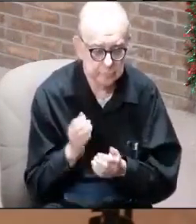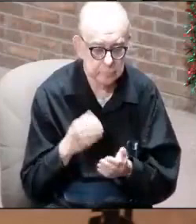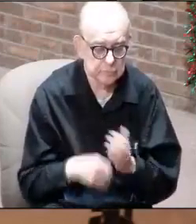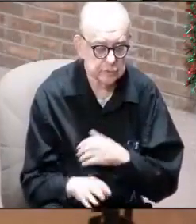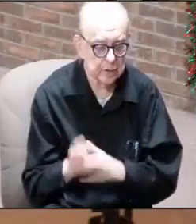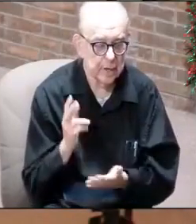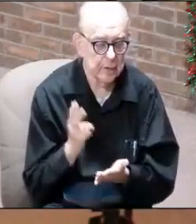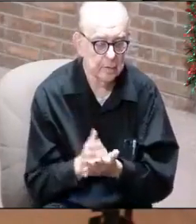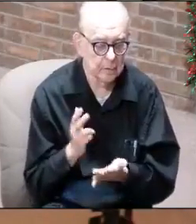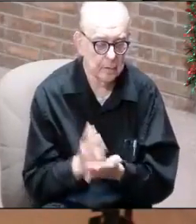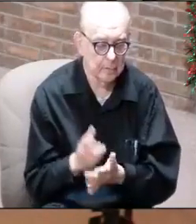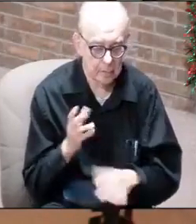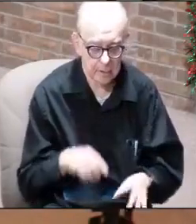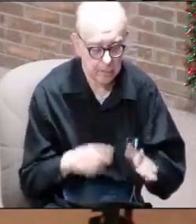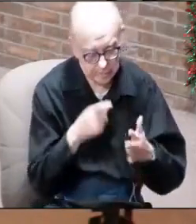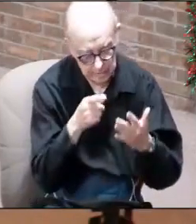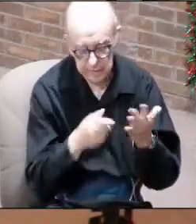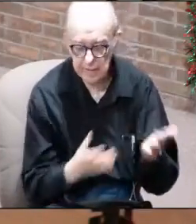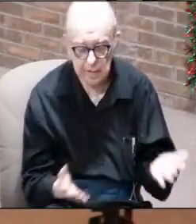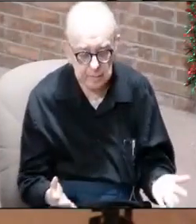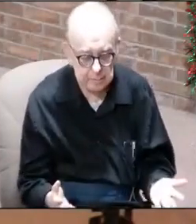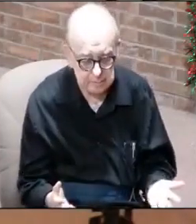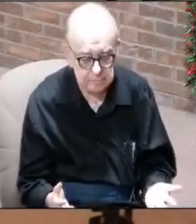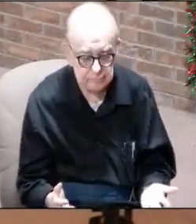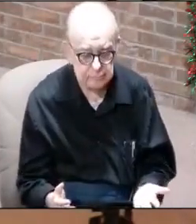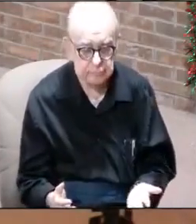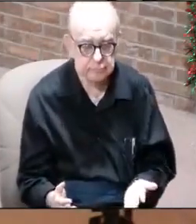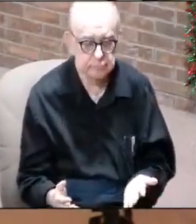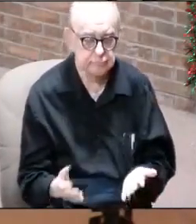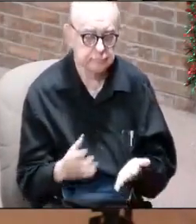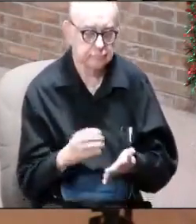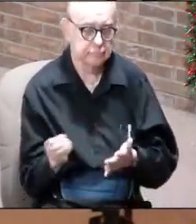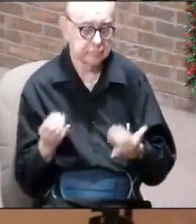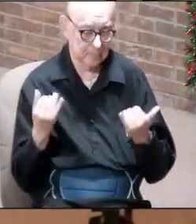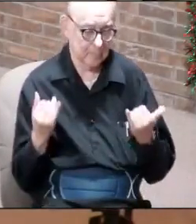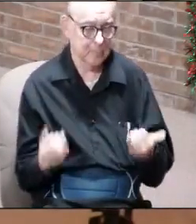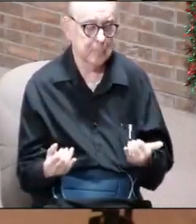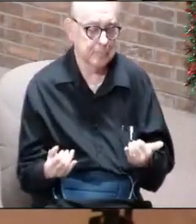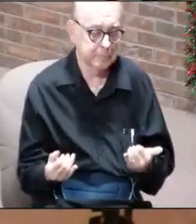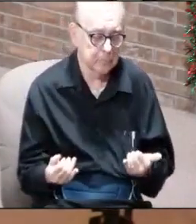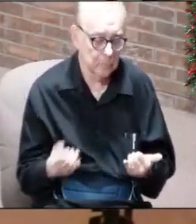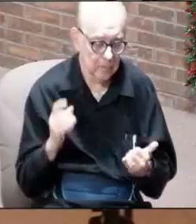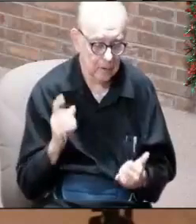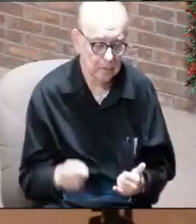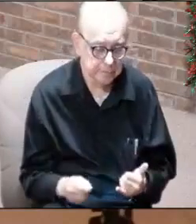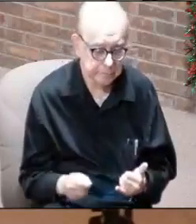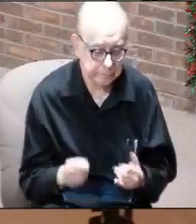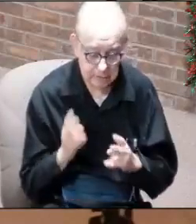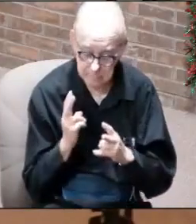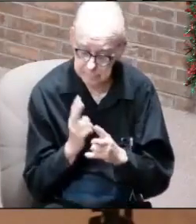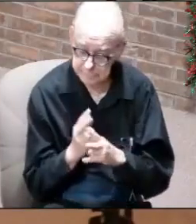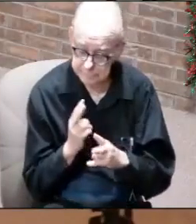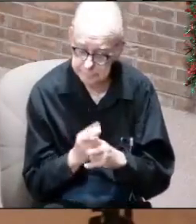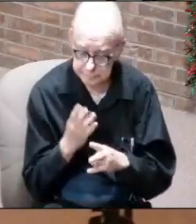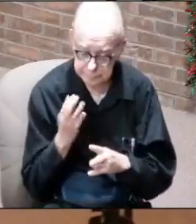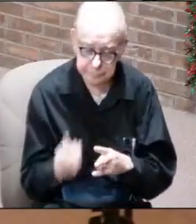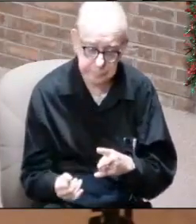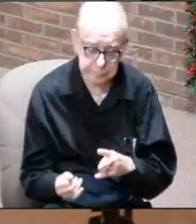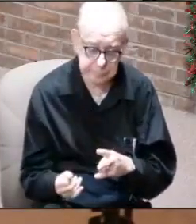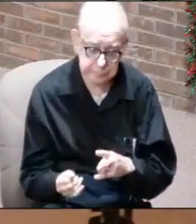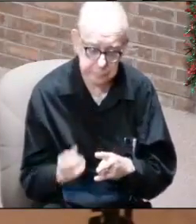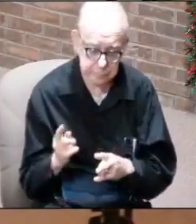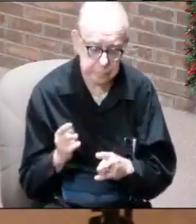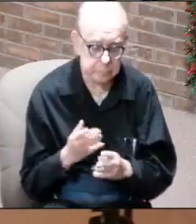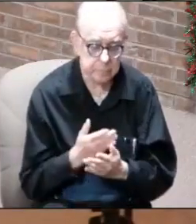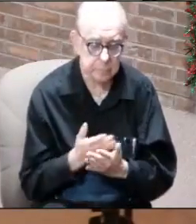parking lot. You had to do this, you had to do that. And now you need to be careful because there